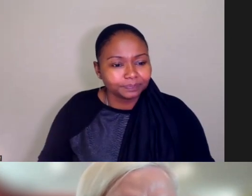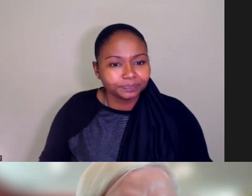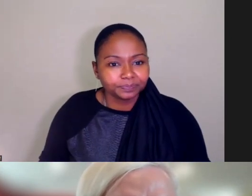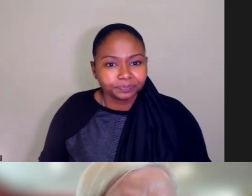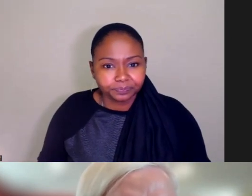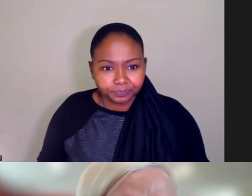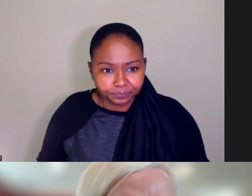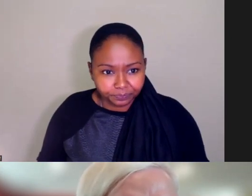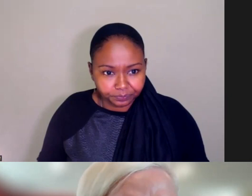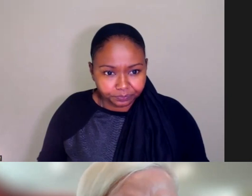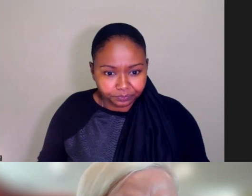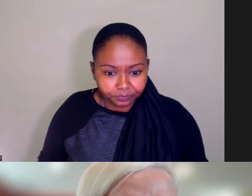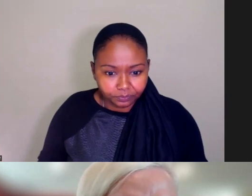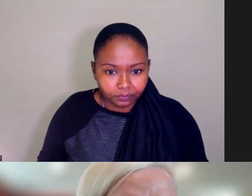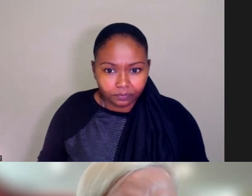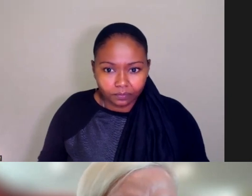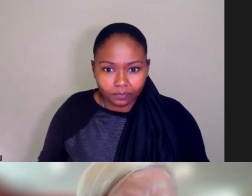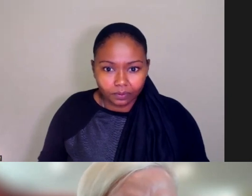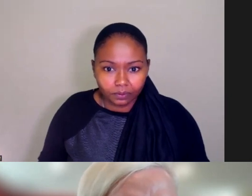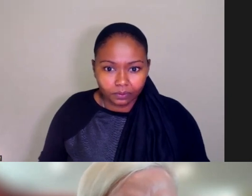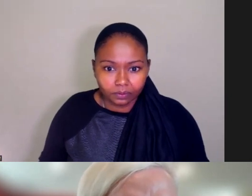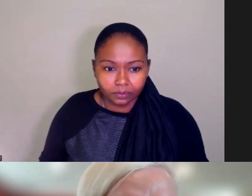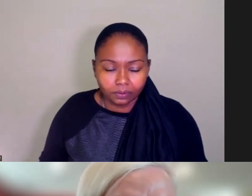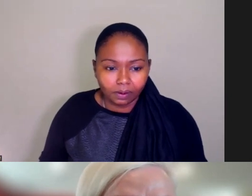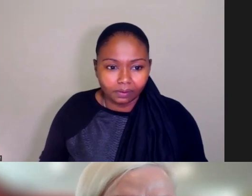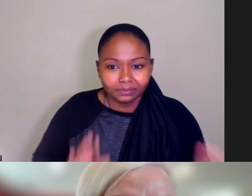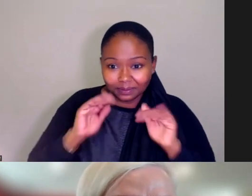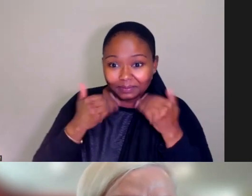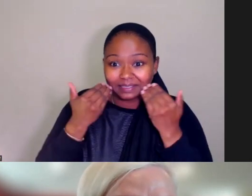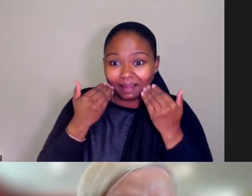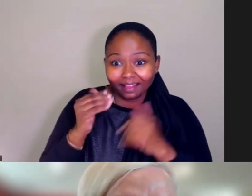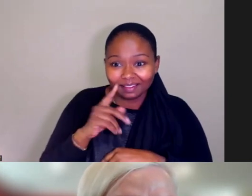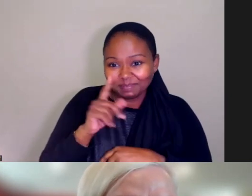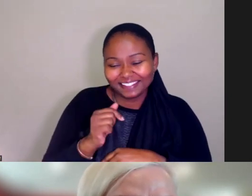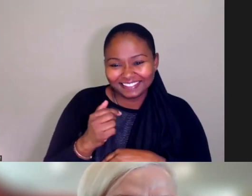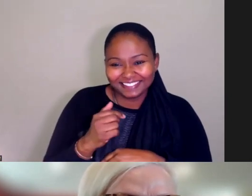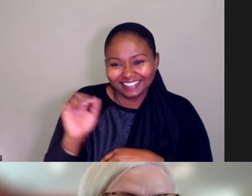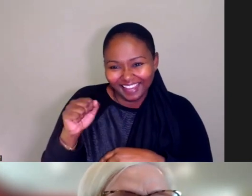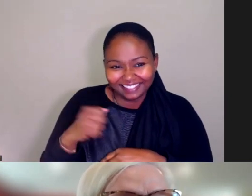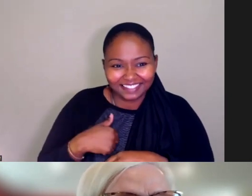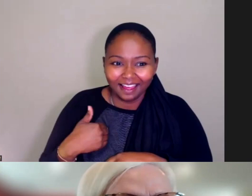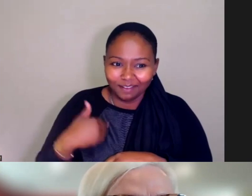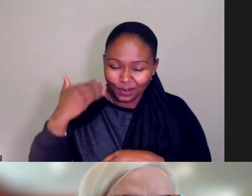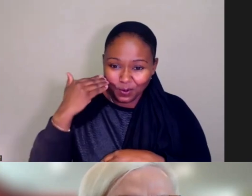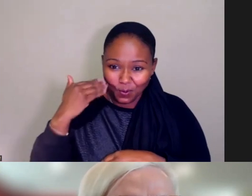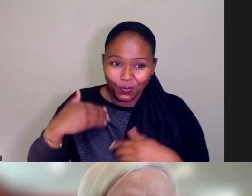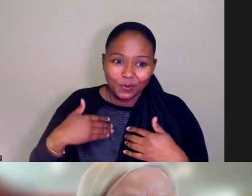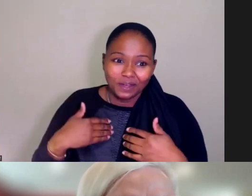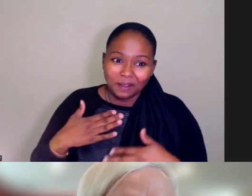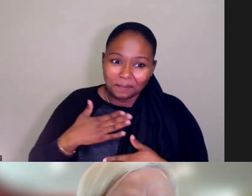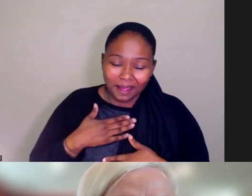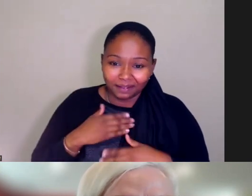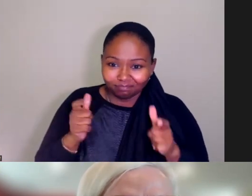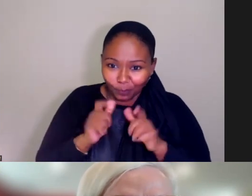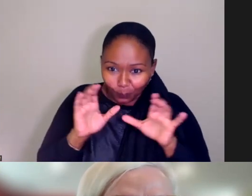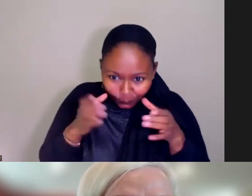Um, I love it. Let's just, I'm only, I'm smiling because yes, uh, uh, I have been known in my, in my little world